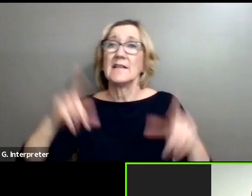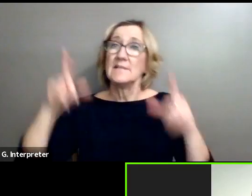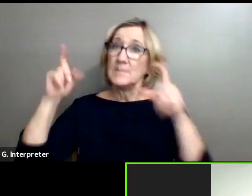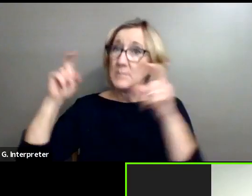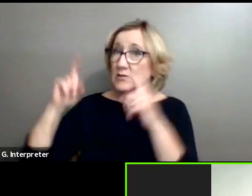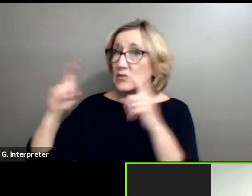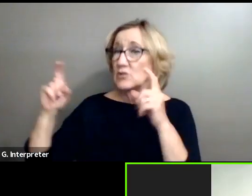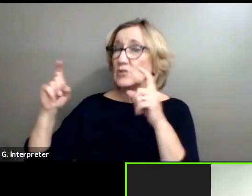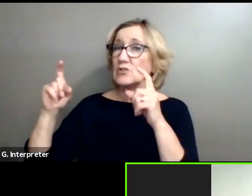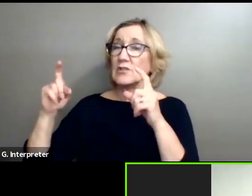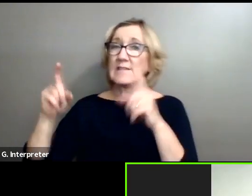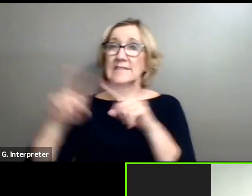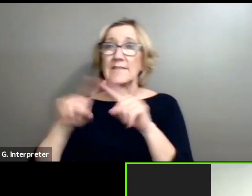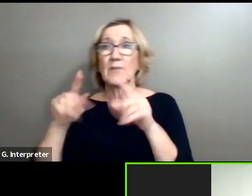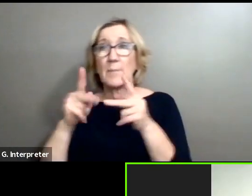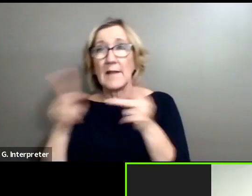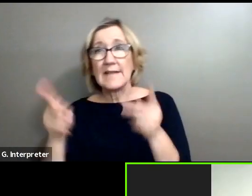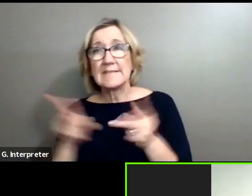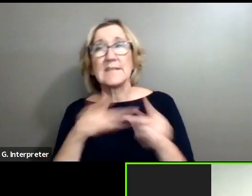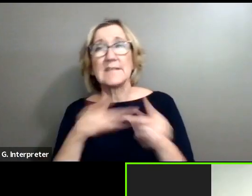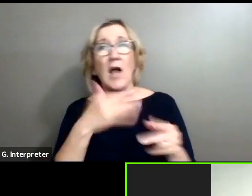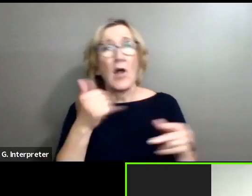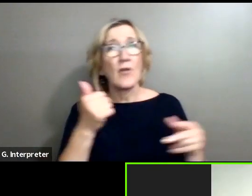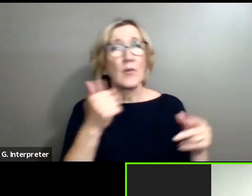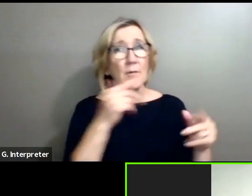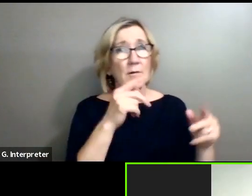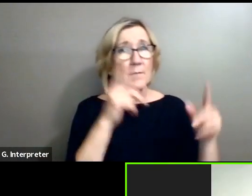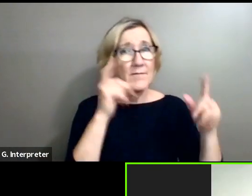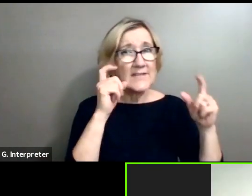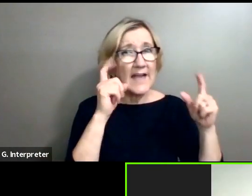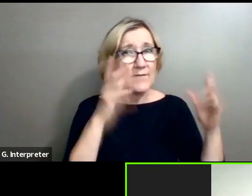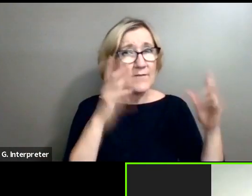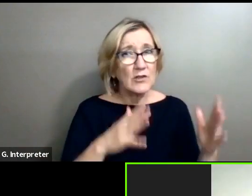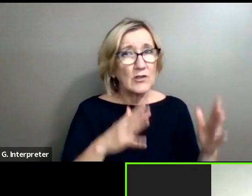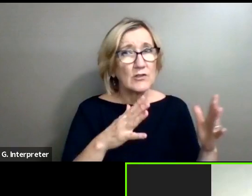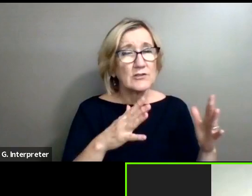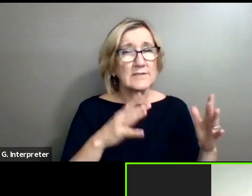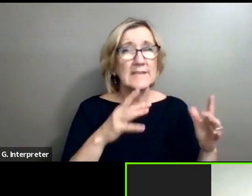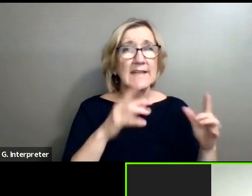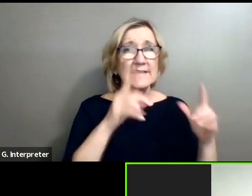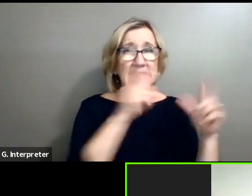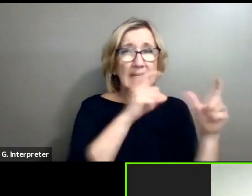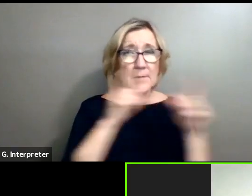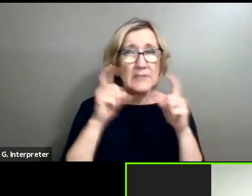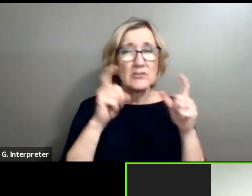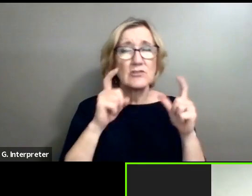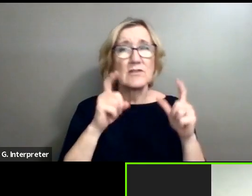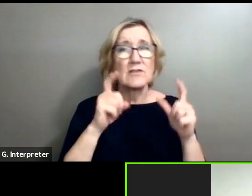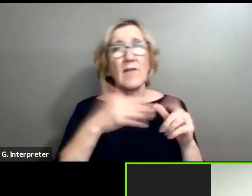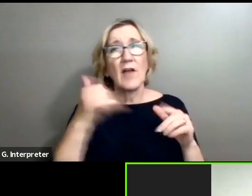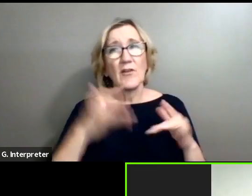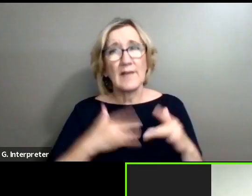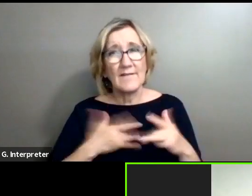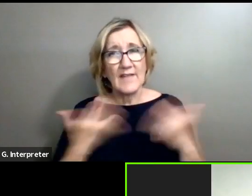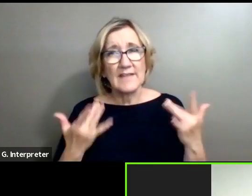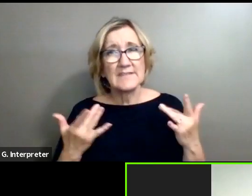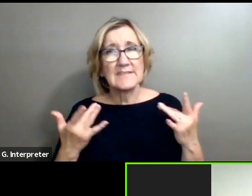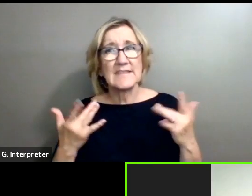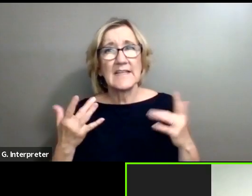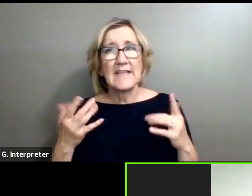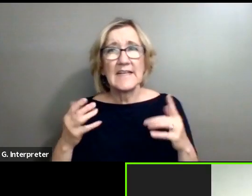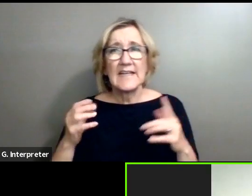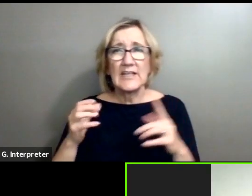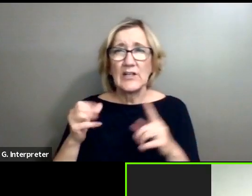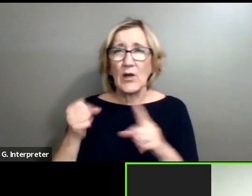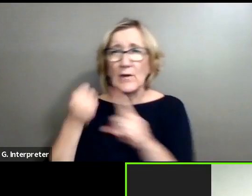going on here. Then other photographers can be taking photos at other events or other families, capturing all the memories that we have, not